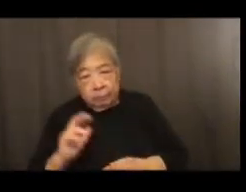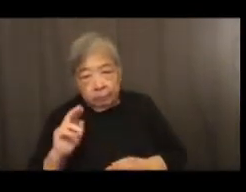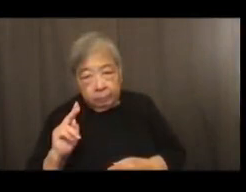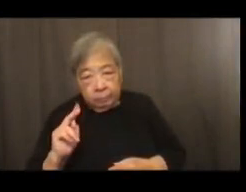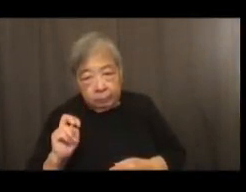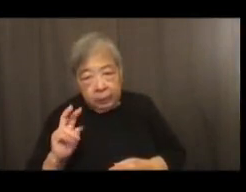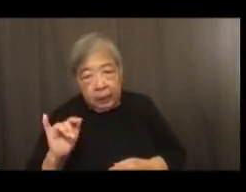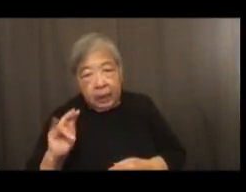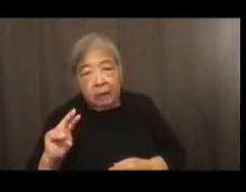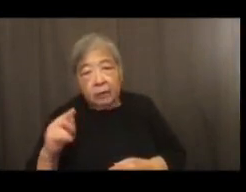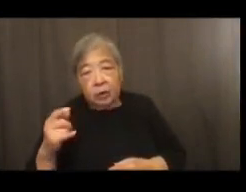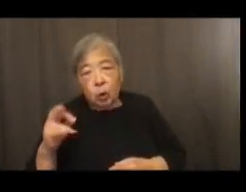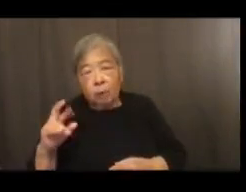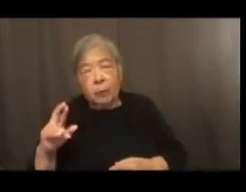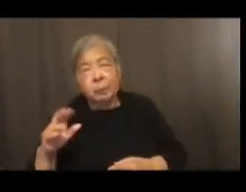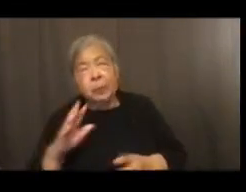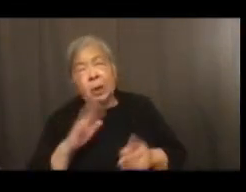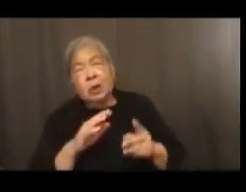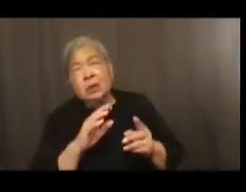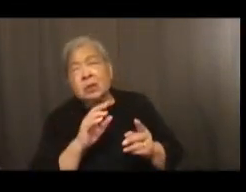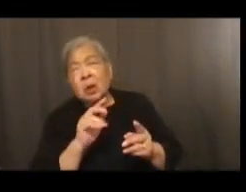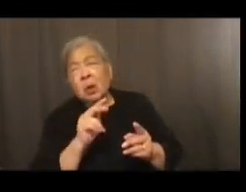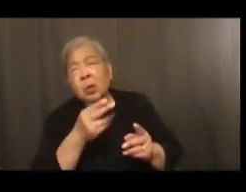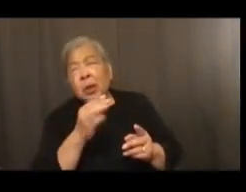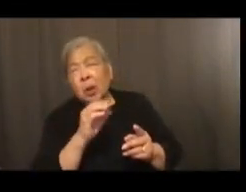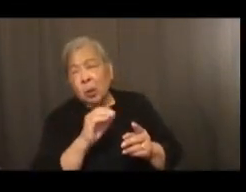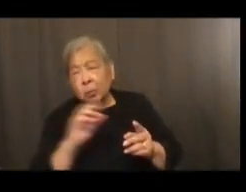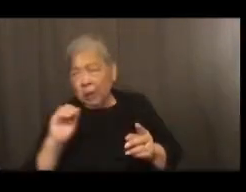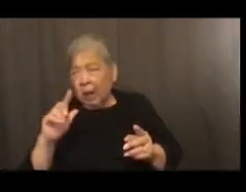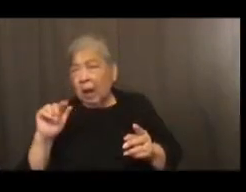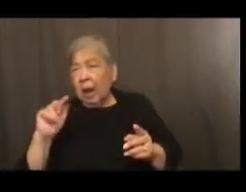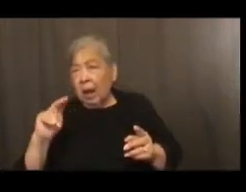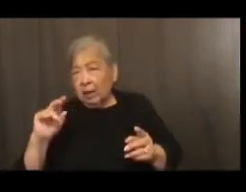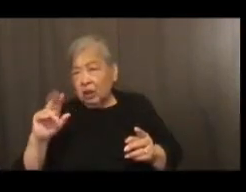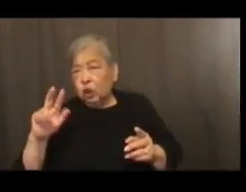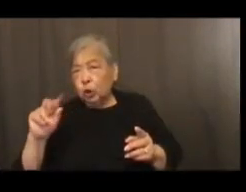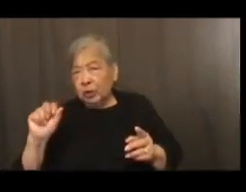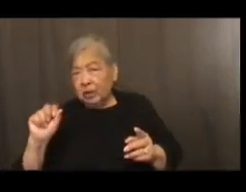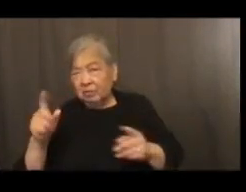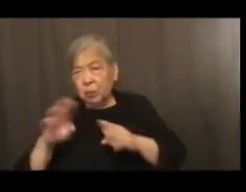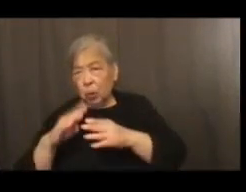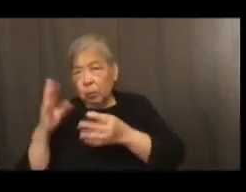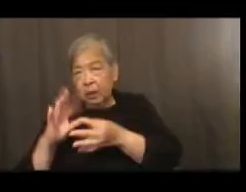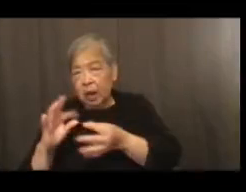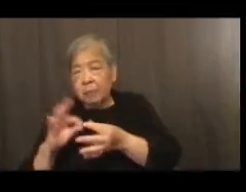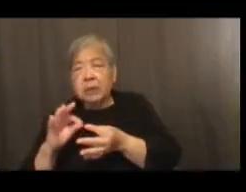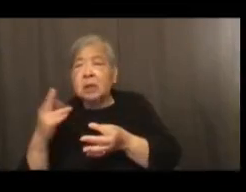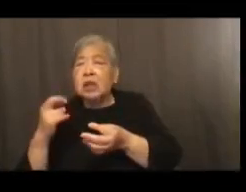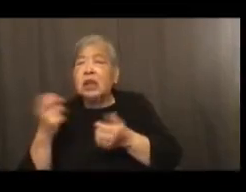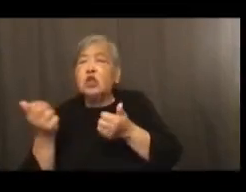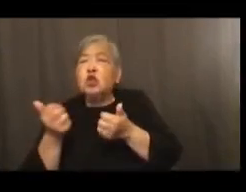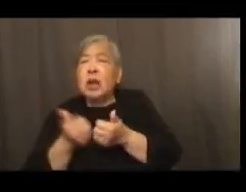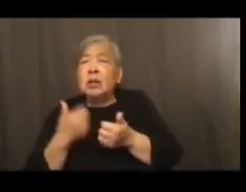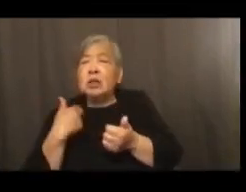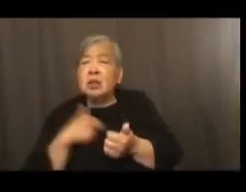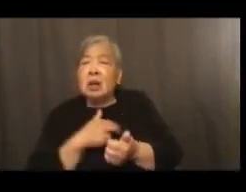So, Theo, Alan Curtis was challenging us in his opening comments to